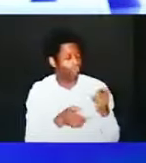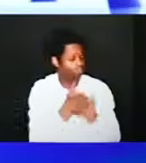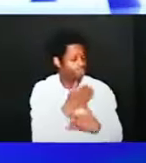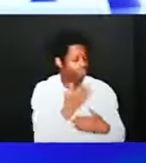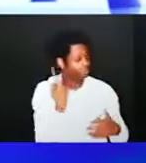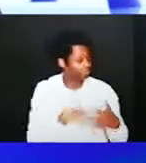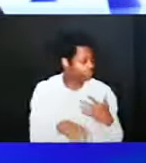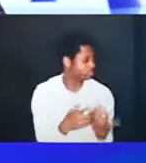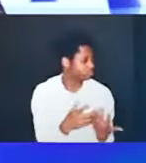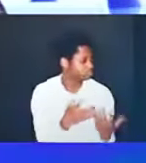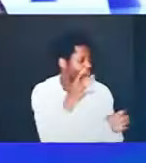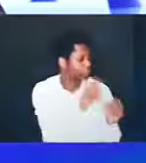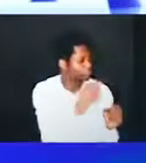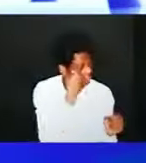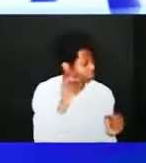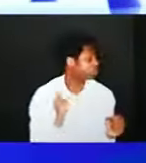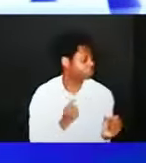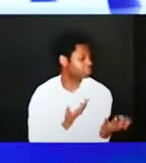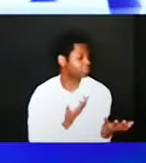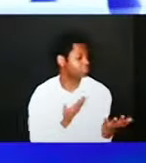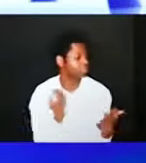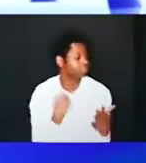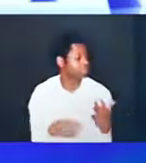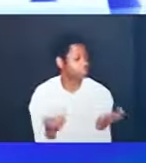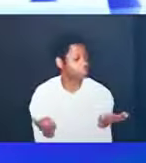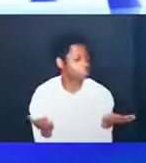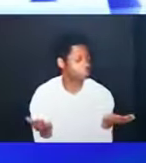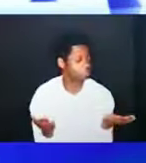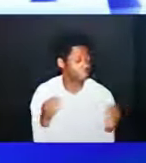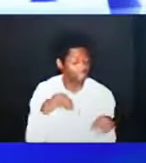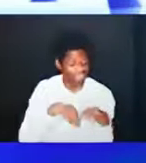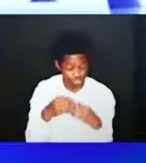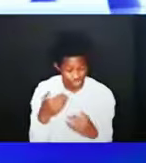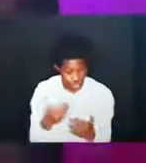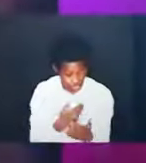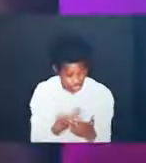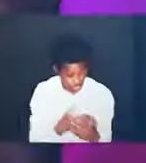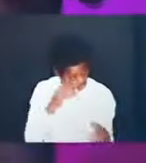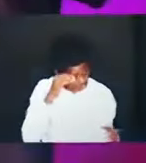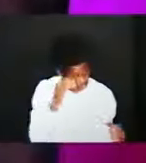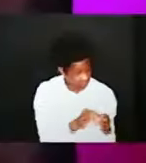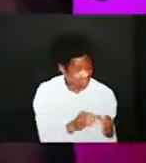for the human being in this new covenant